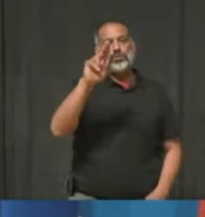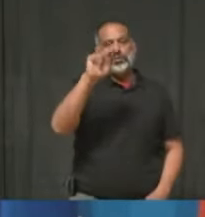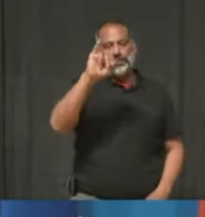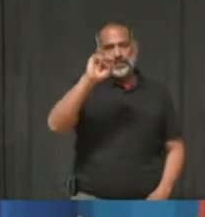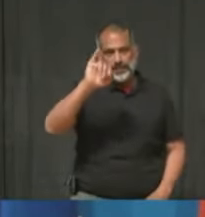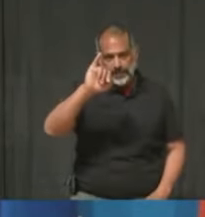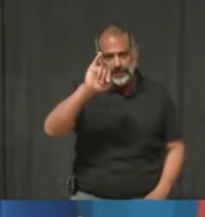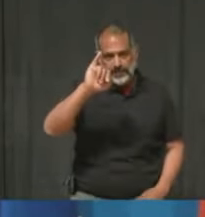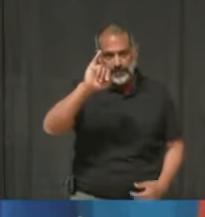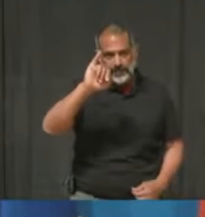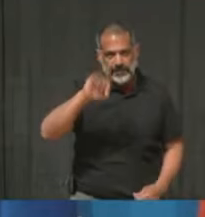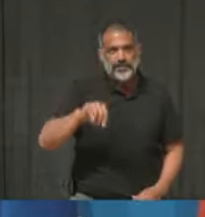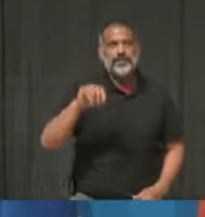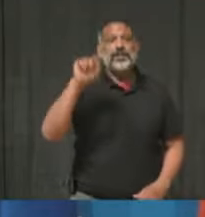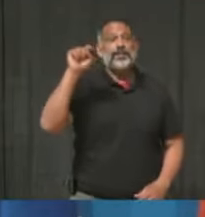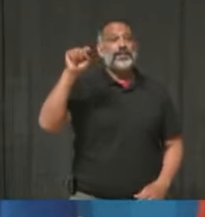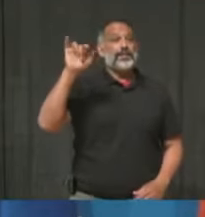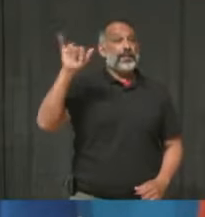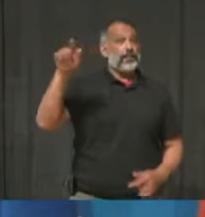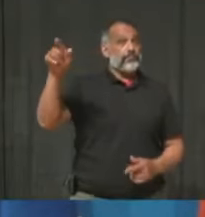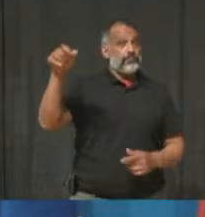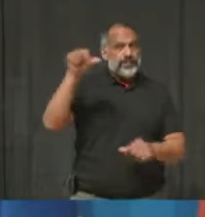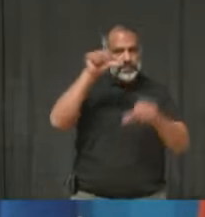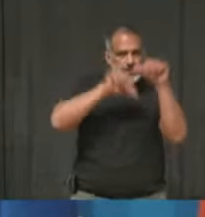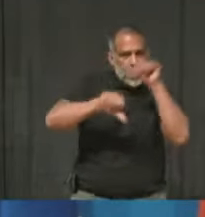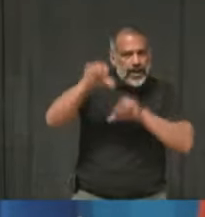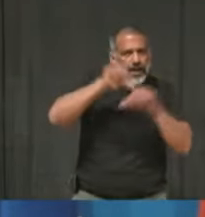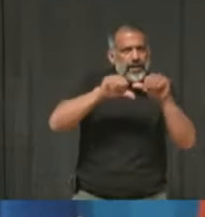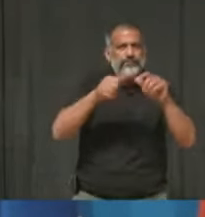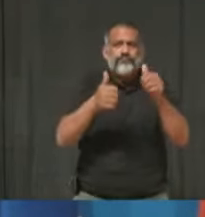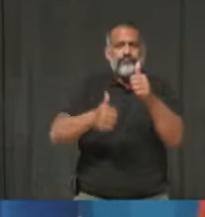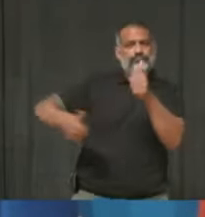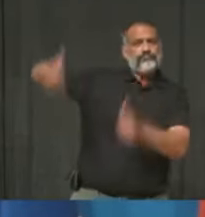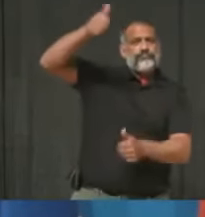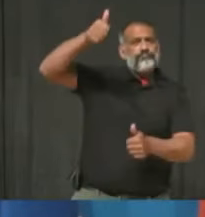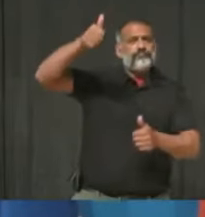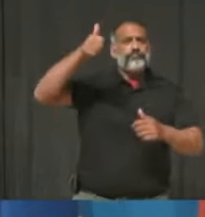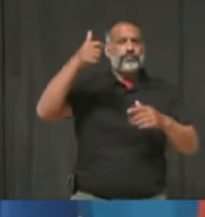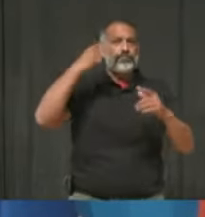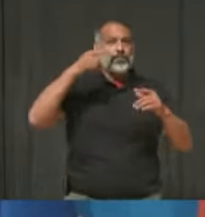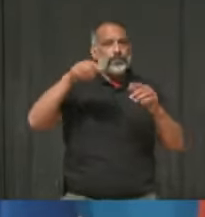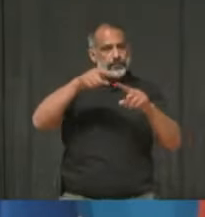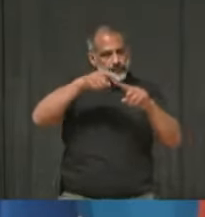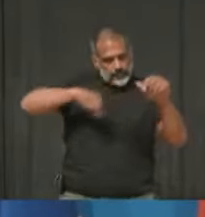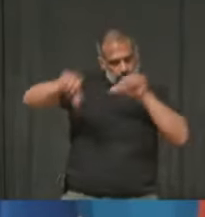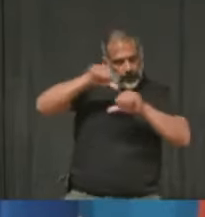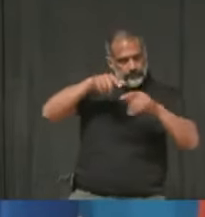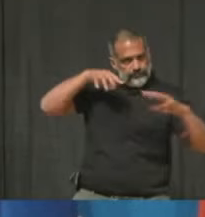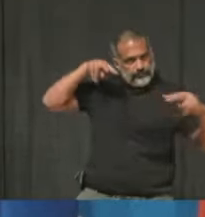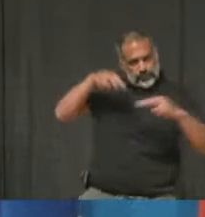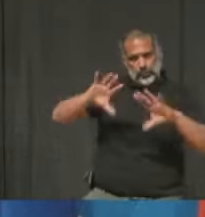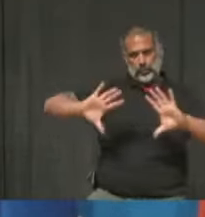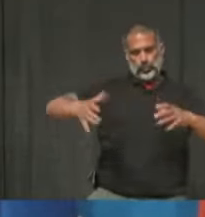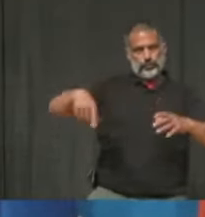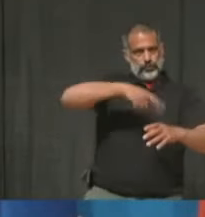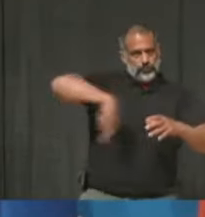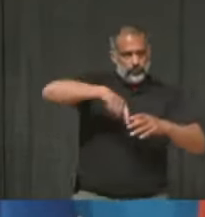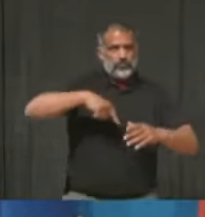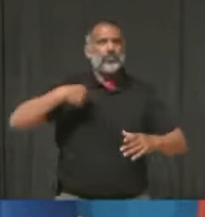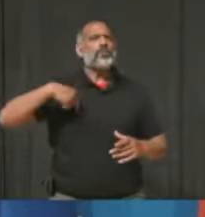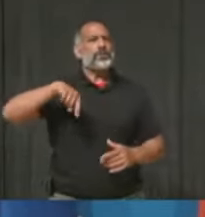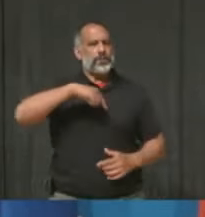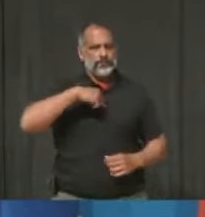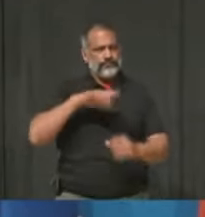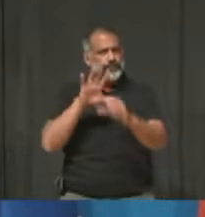strongly advocating for the province to lift restrictions on outdoor recreation, and I've invited Dr. Youni here today